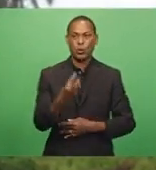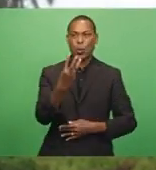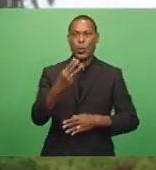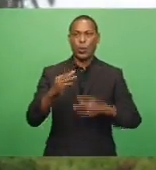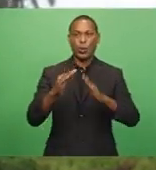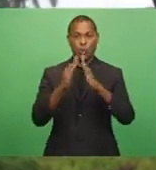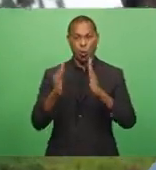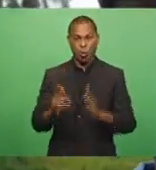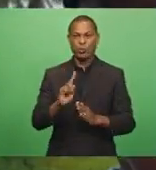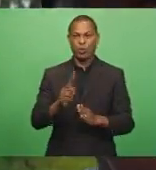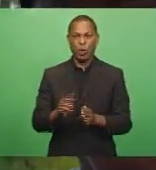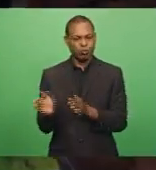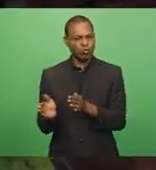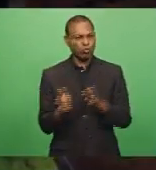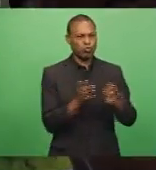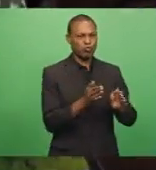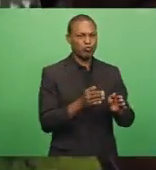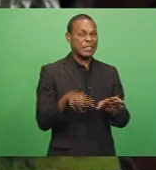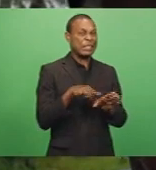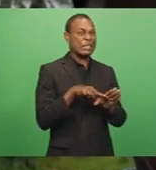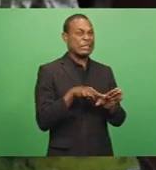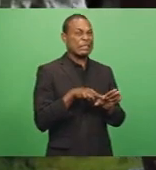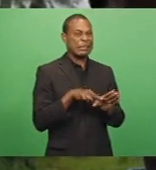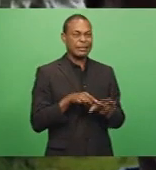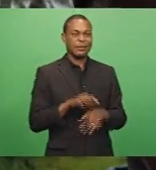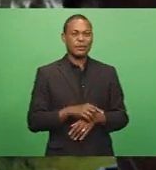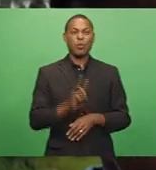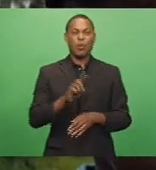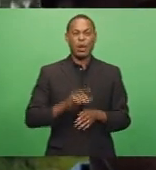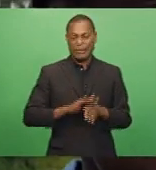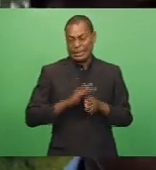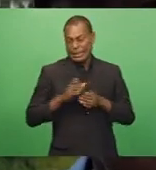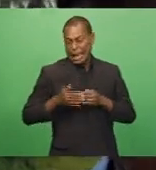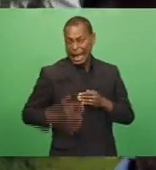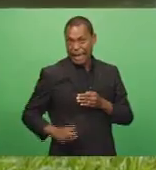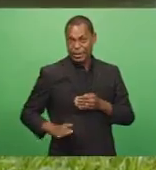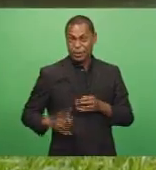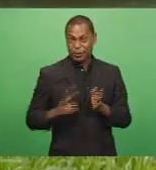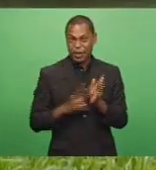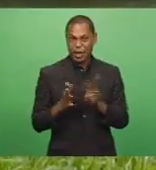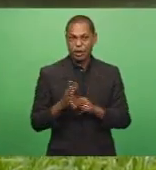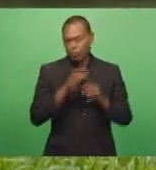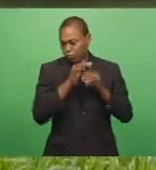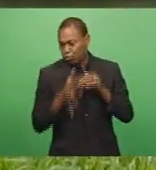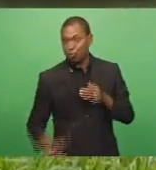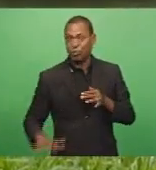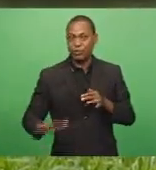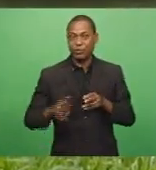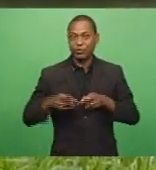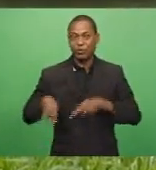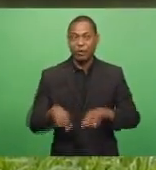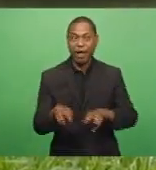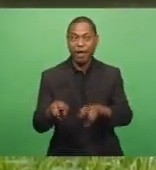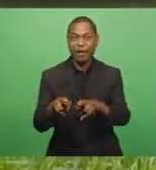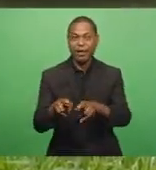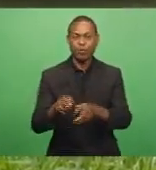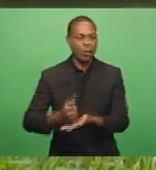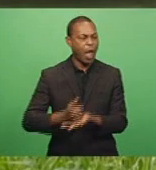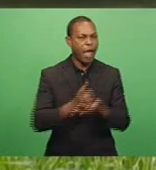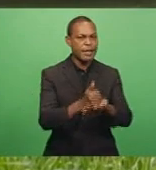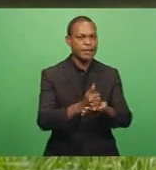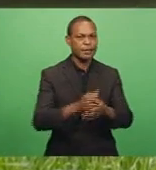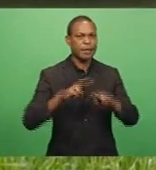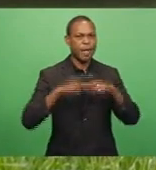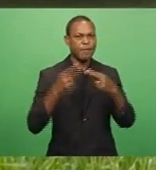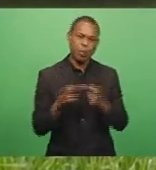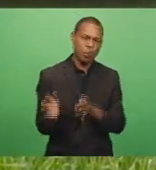needed to be moved inland as the edge of the village started slipping away into the riverbank from continuous rain. And we have assisted families to move